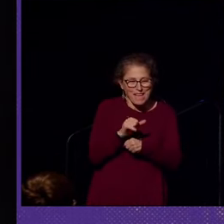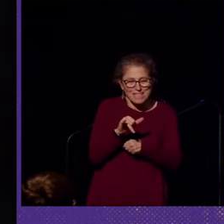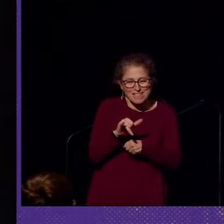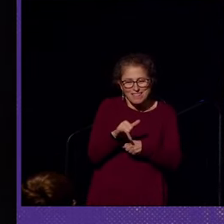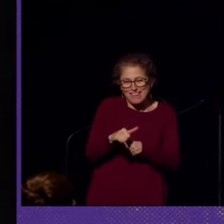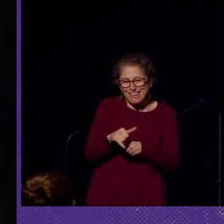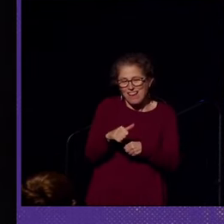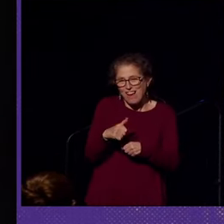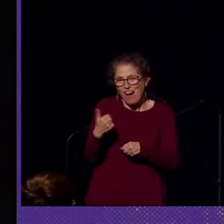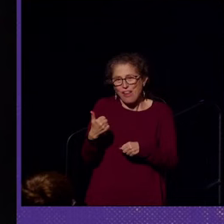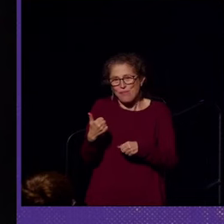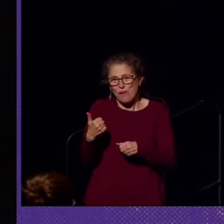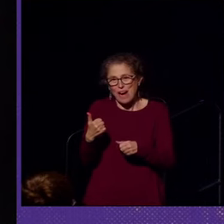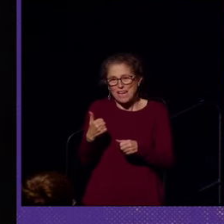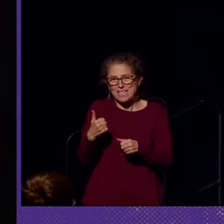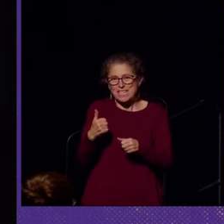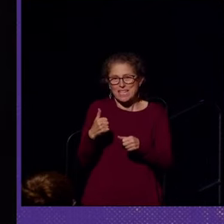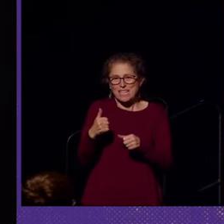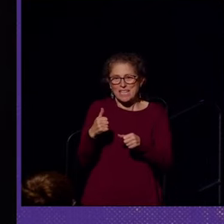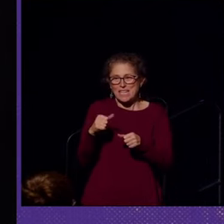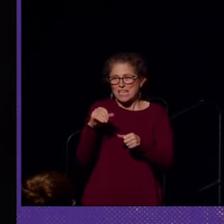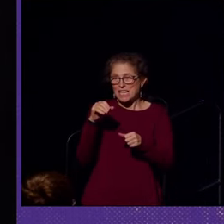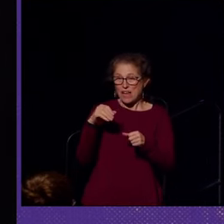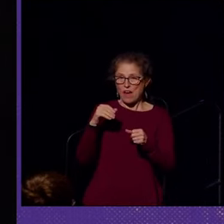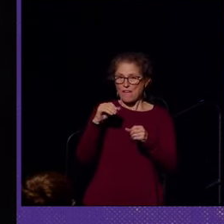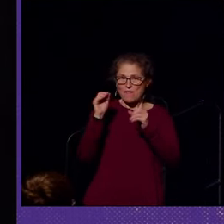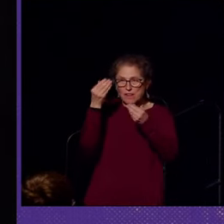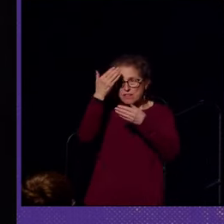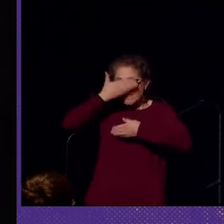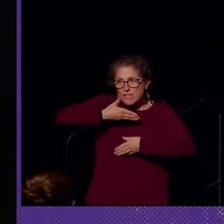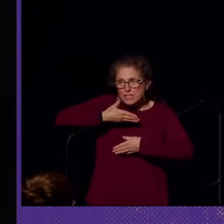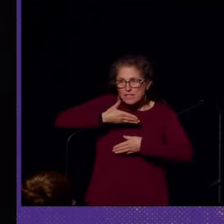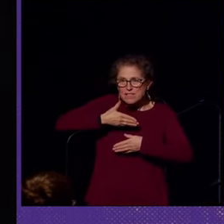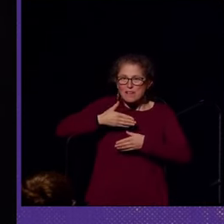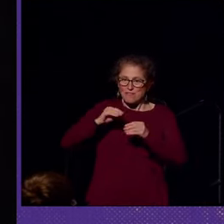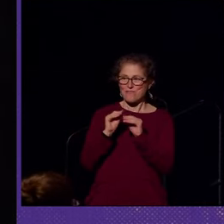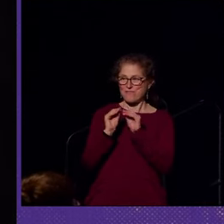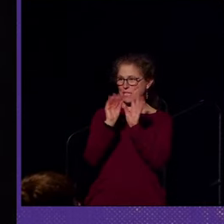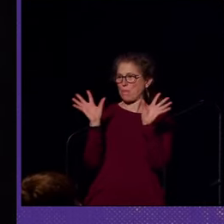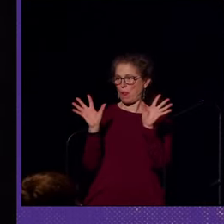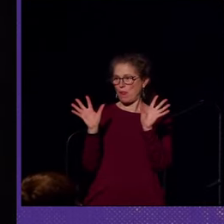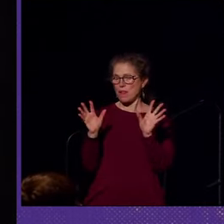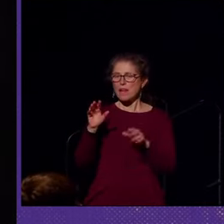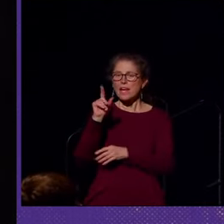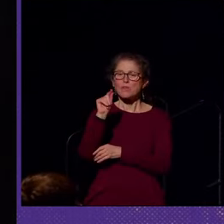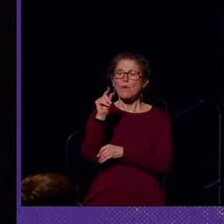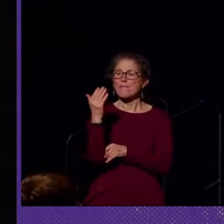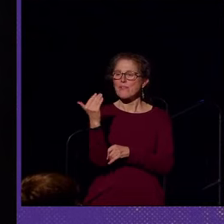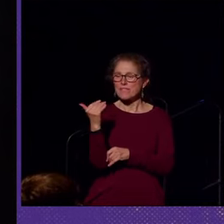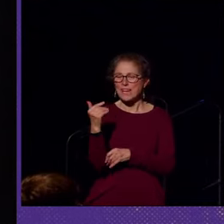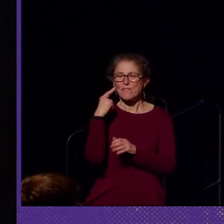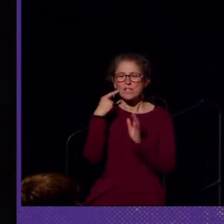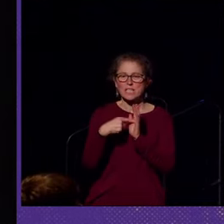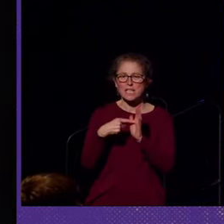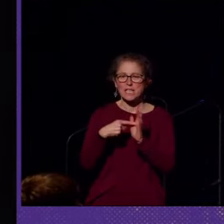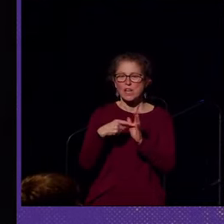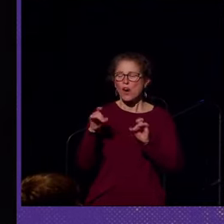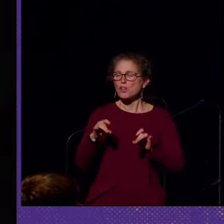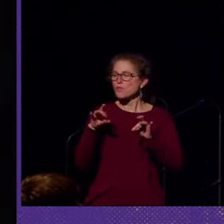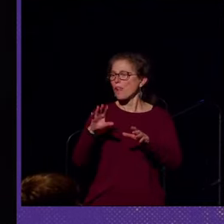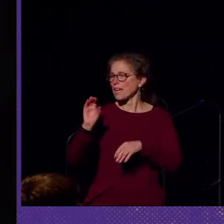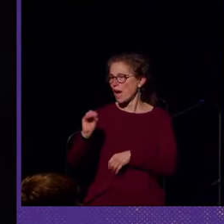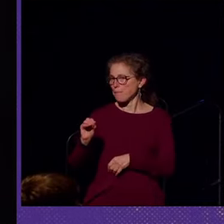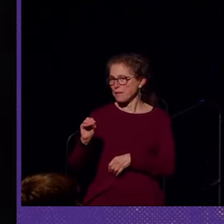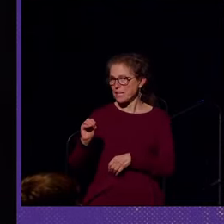otherwise invincible disability visible. In 2015, for instance, the Australian company,